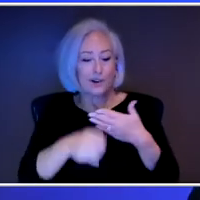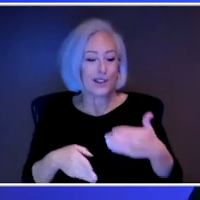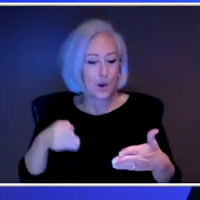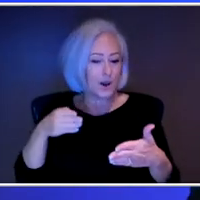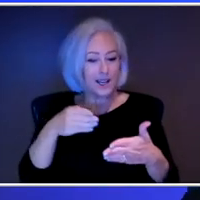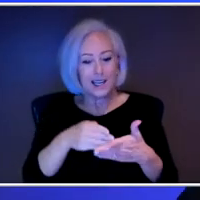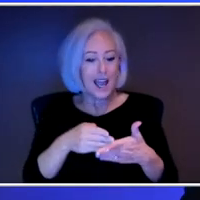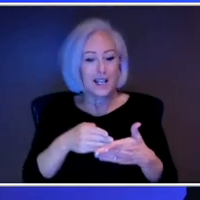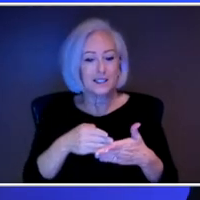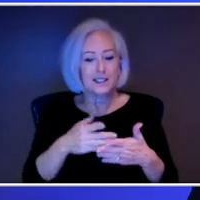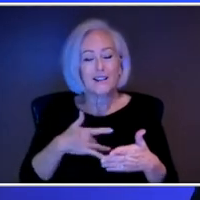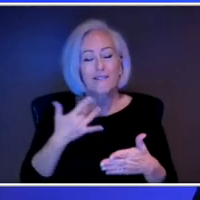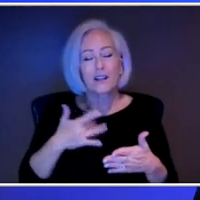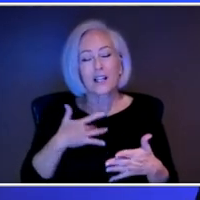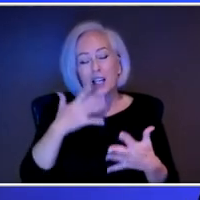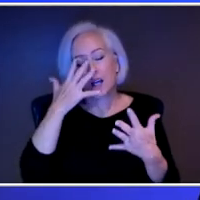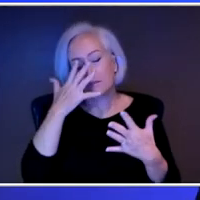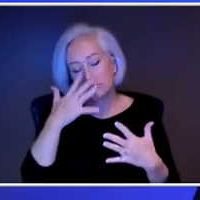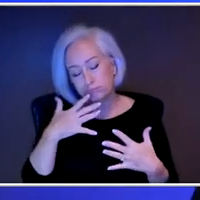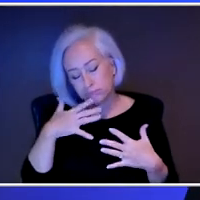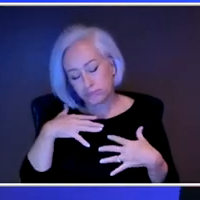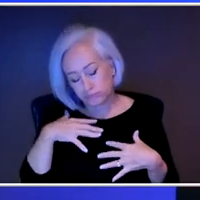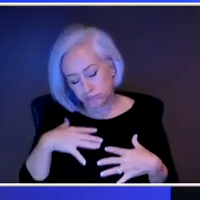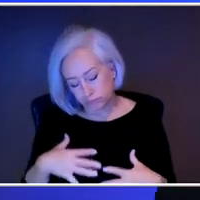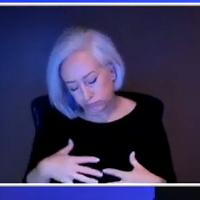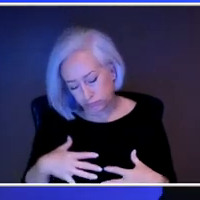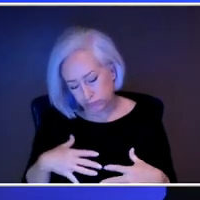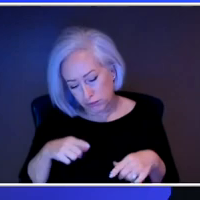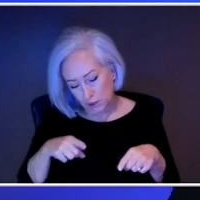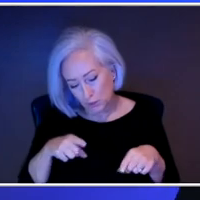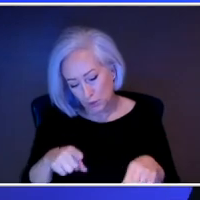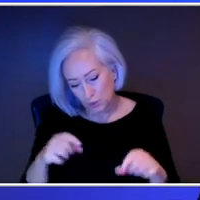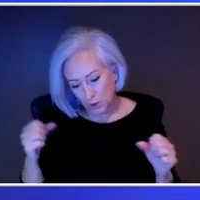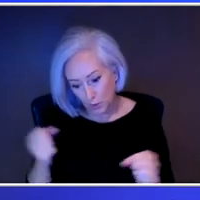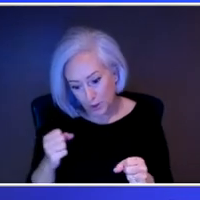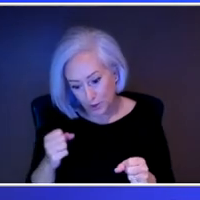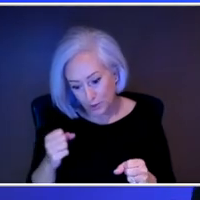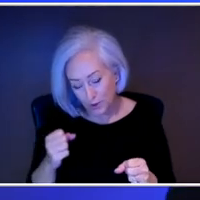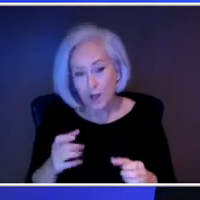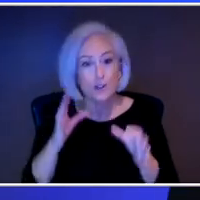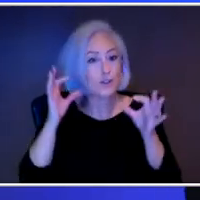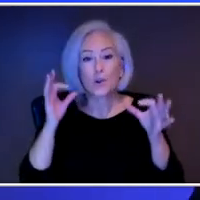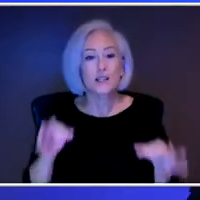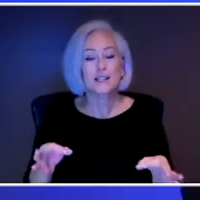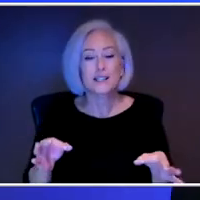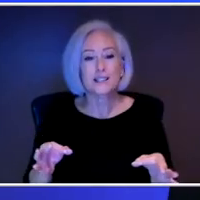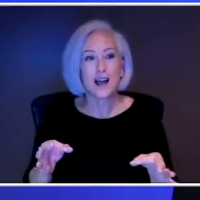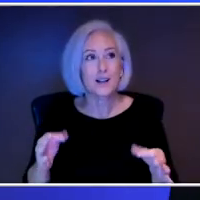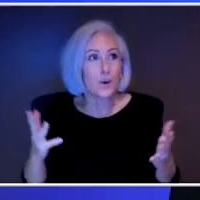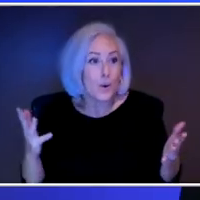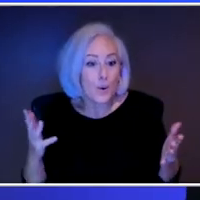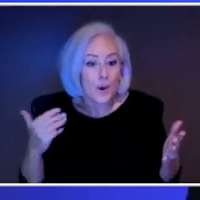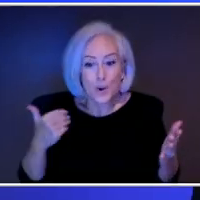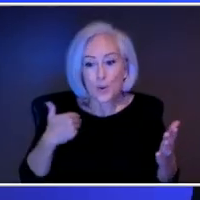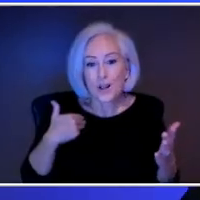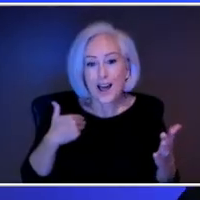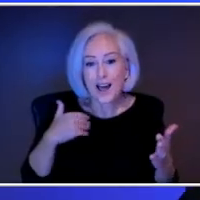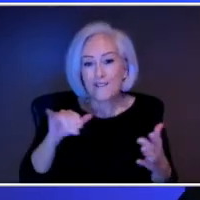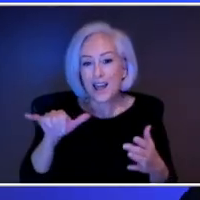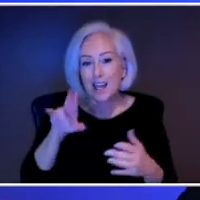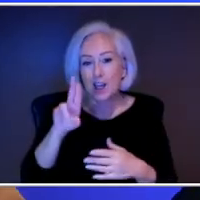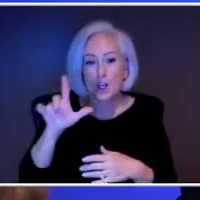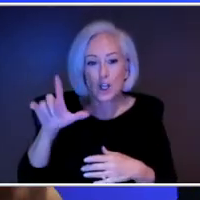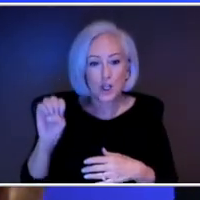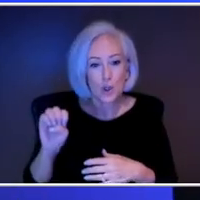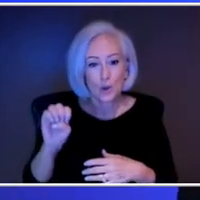where we feel kind of down and crummy. So instead, we come out, you know, the Yule log was, you know, a Nordic tradition